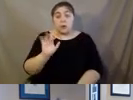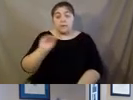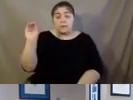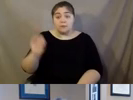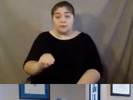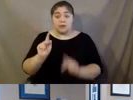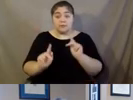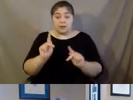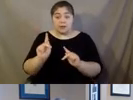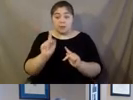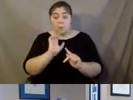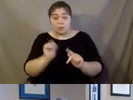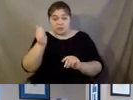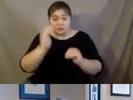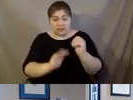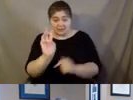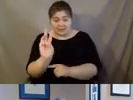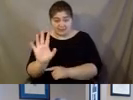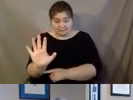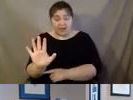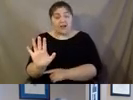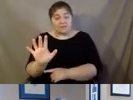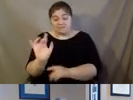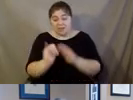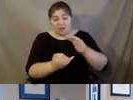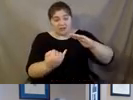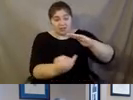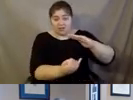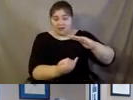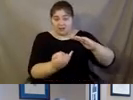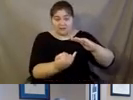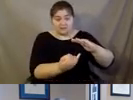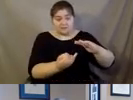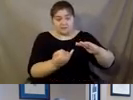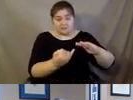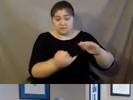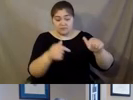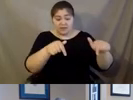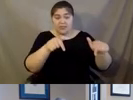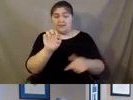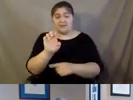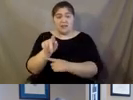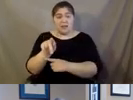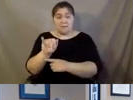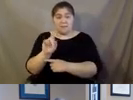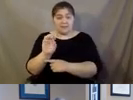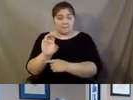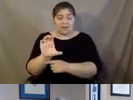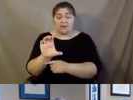age of 65 are isolated. And this pandemic or this excuse me this epidemic is particularly